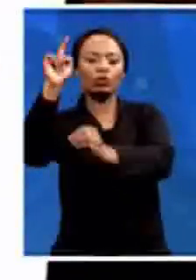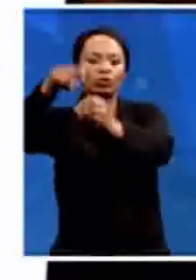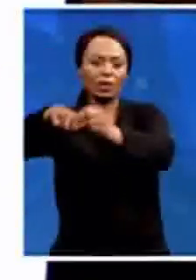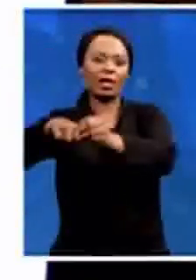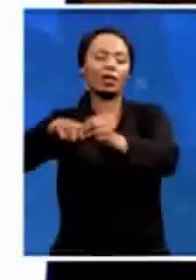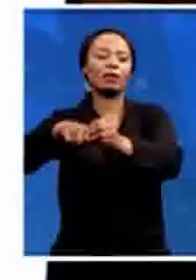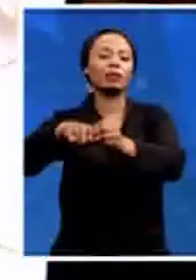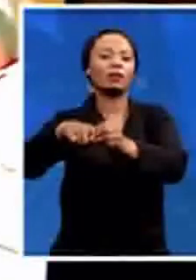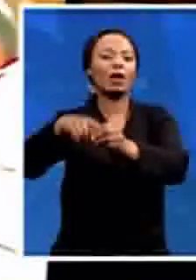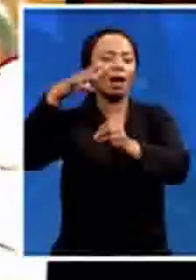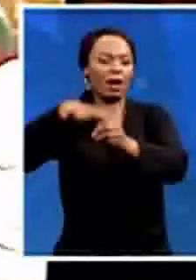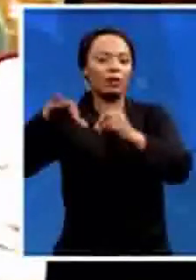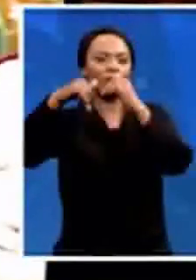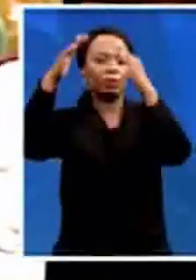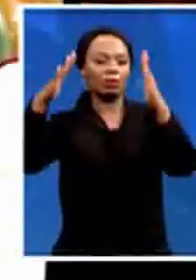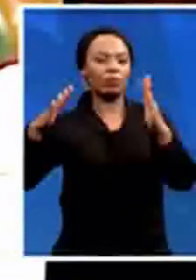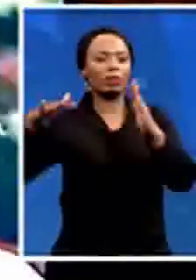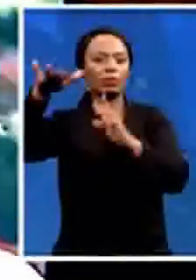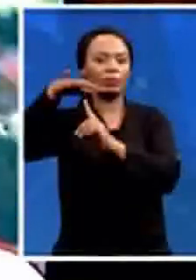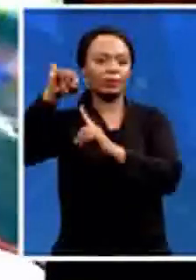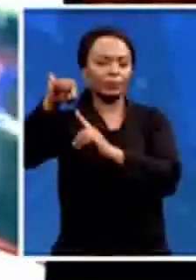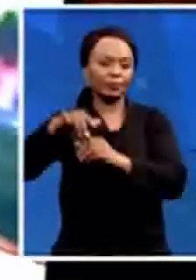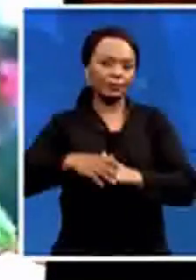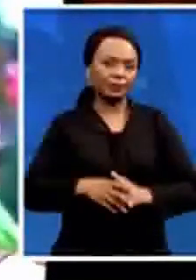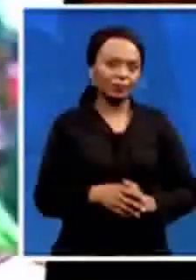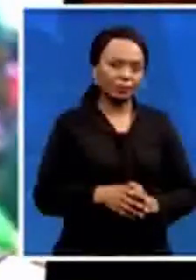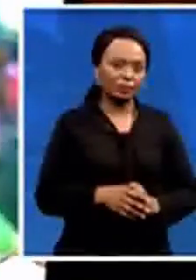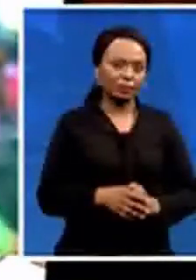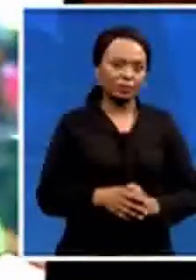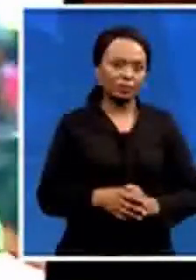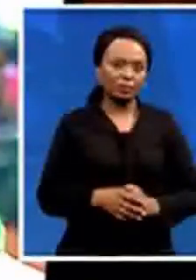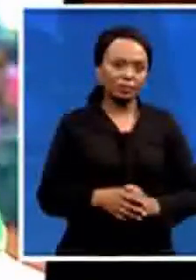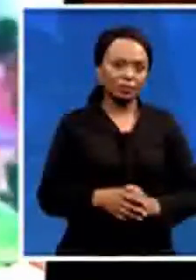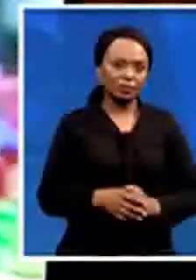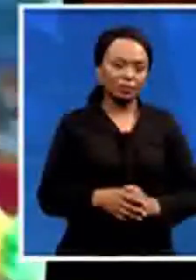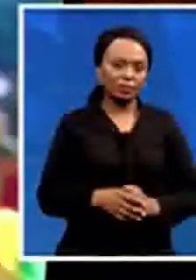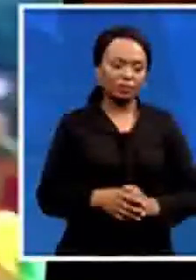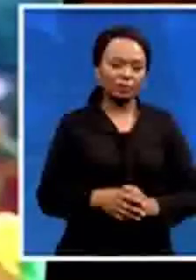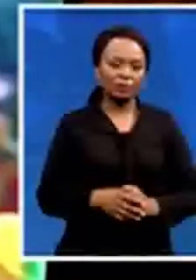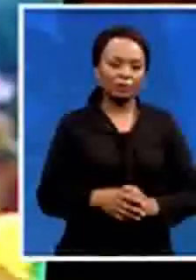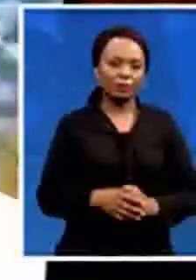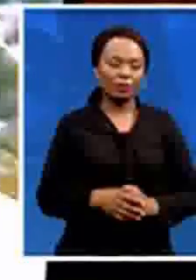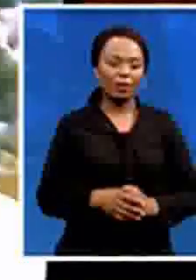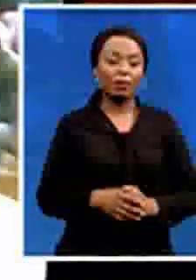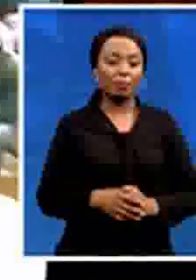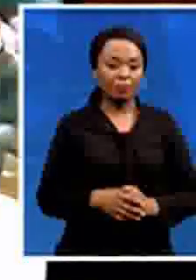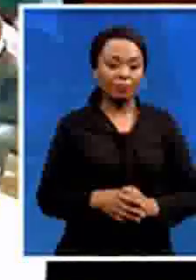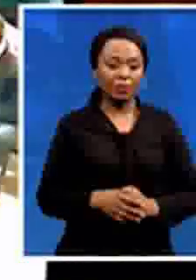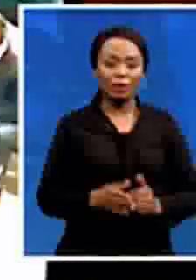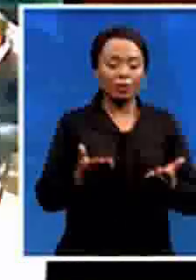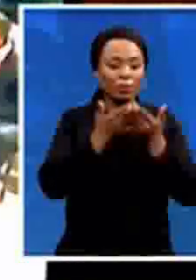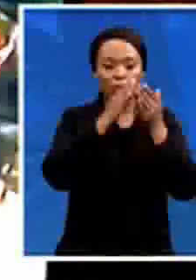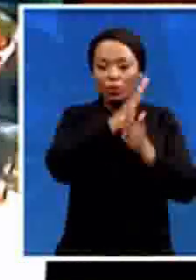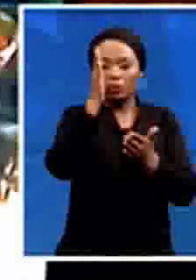we are second. The nationalities of other casualties of that incident remain unclear to this date. Ruta